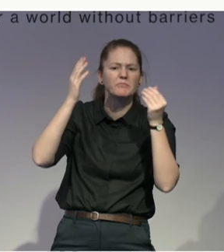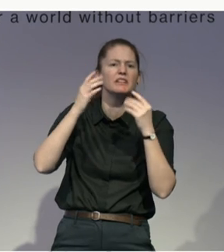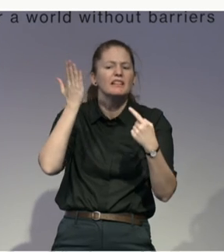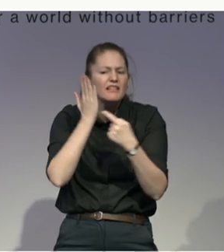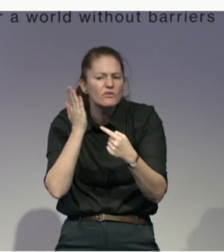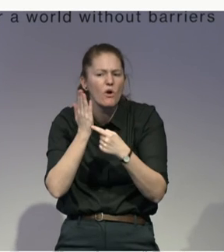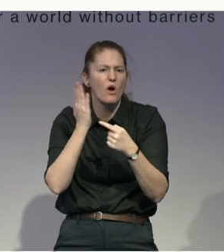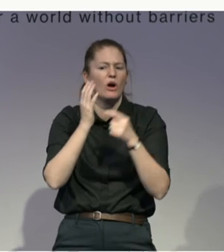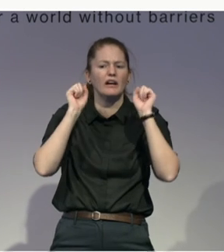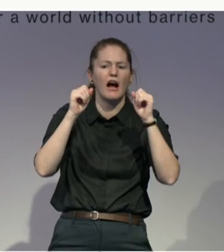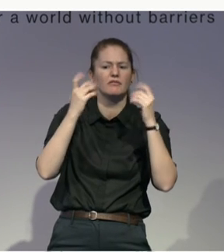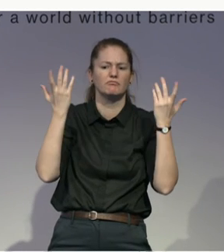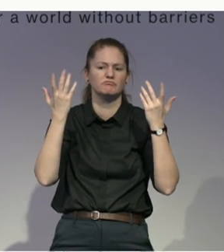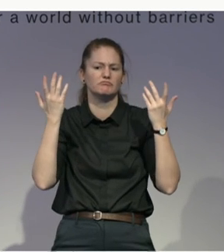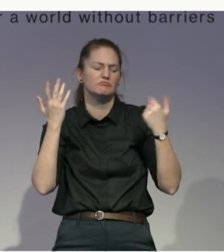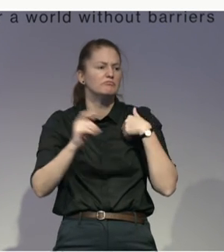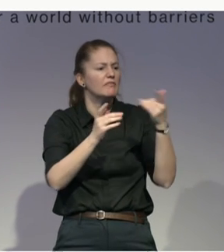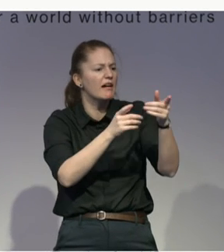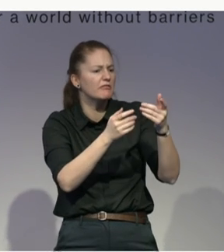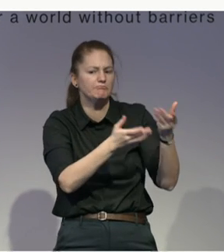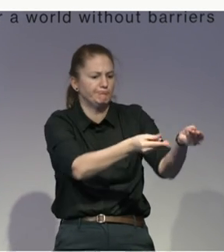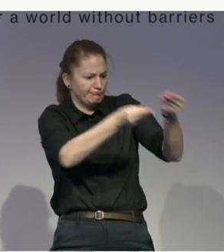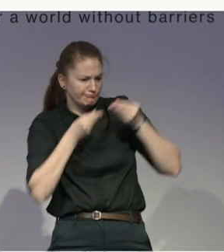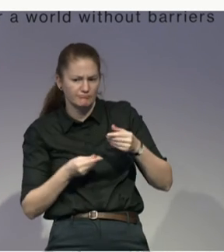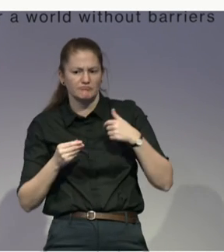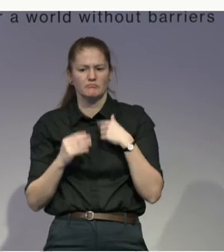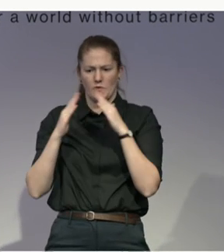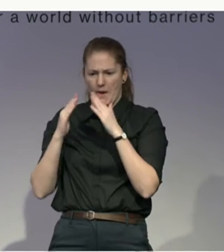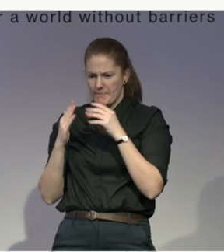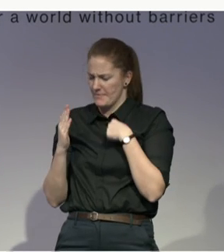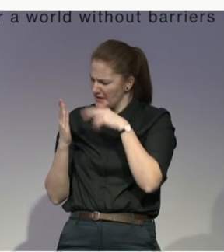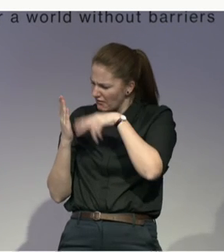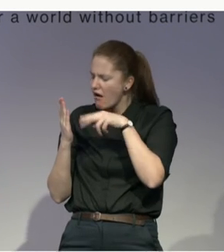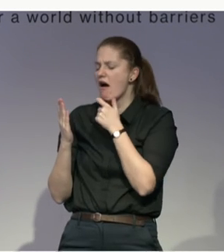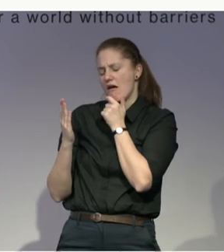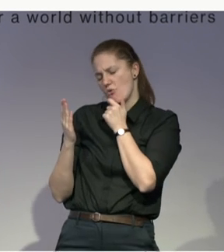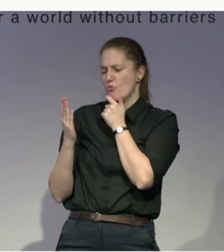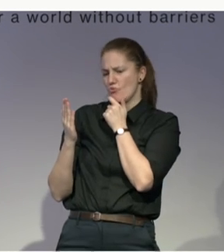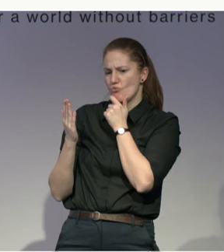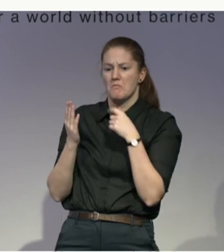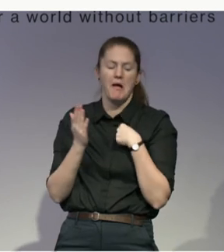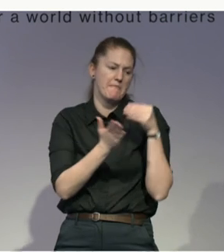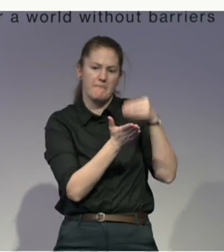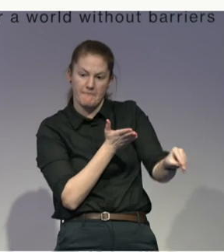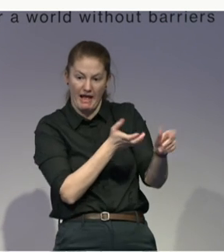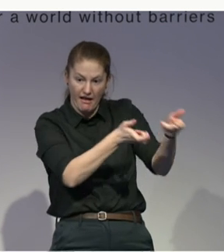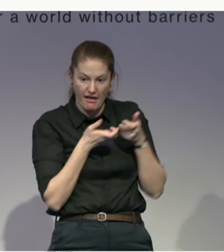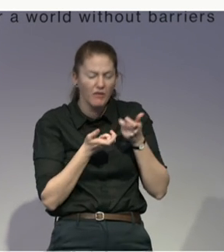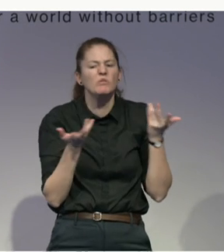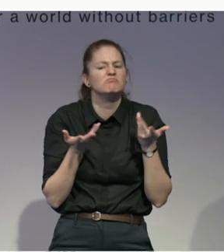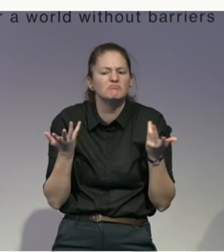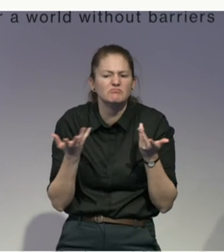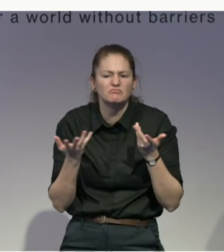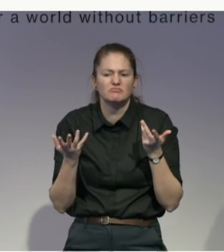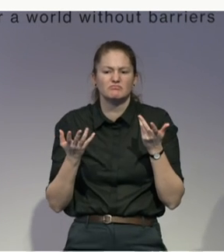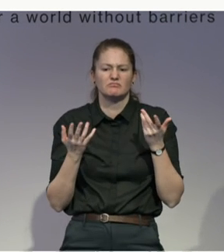Or is that something that you're planning on doing? So in fact, we do have that service currently. So as I mentioned earlier, we actually work with a non-profit organisation to run the space.